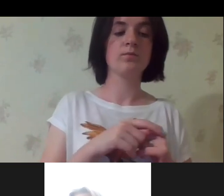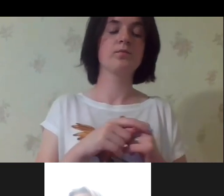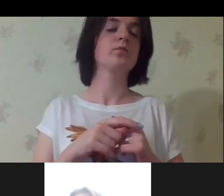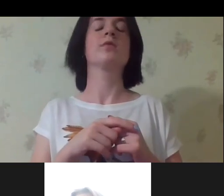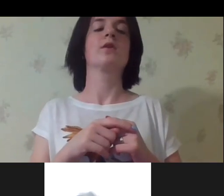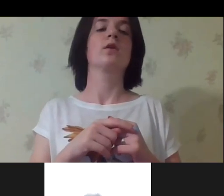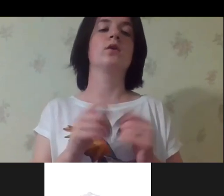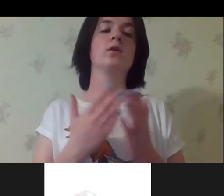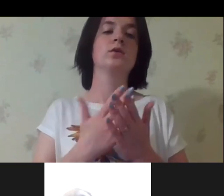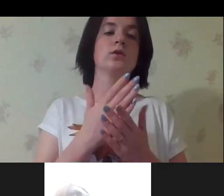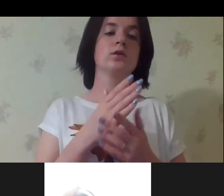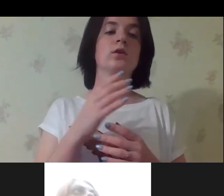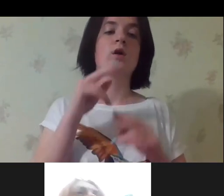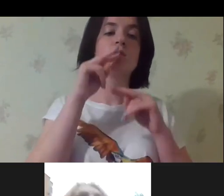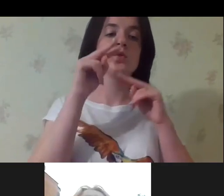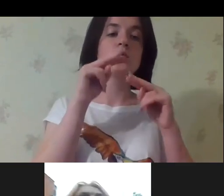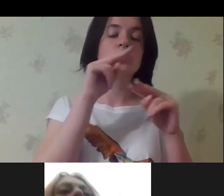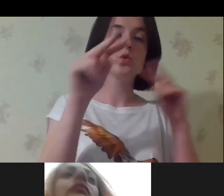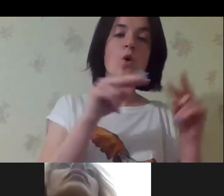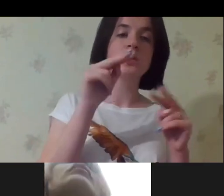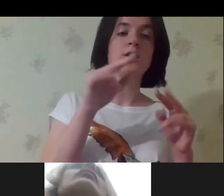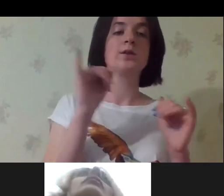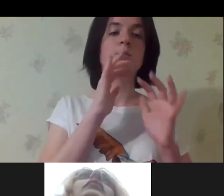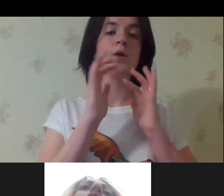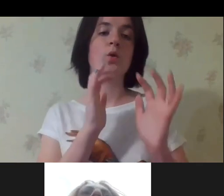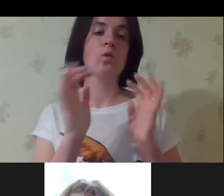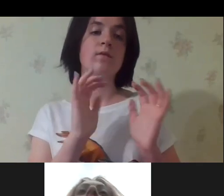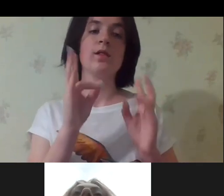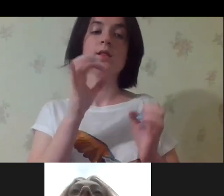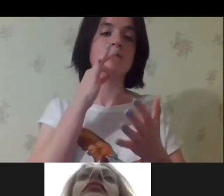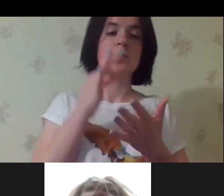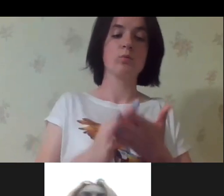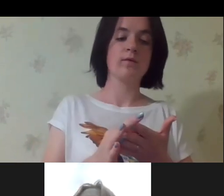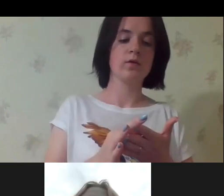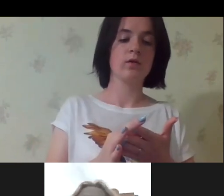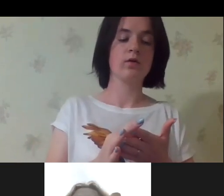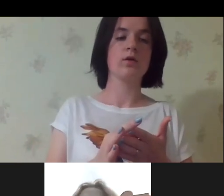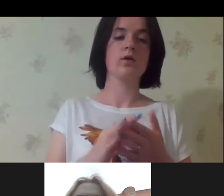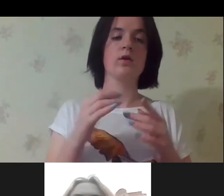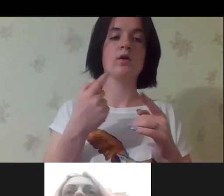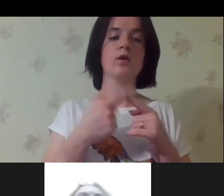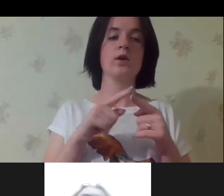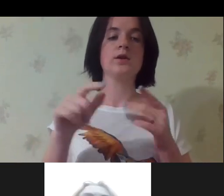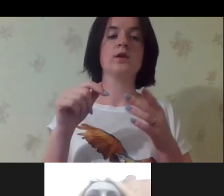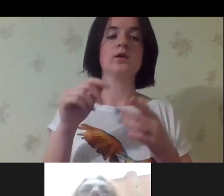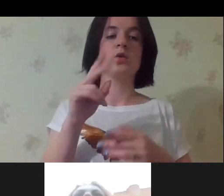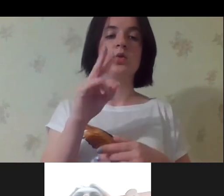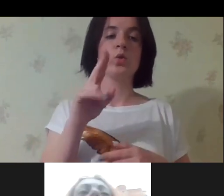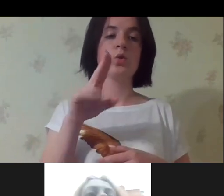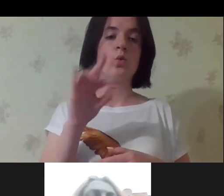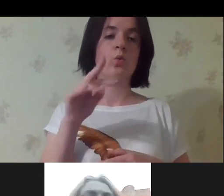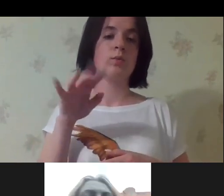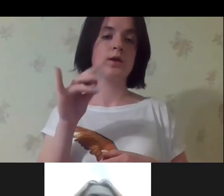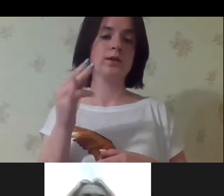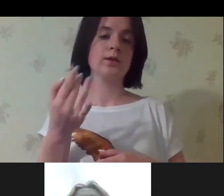with Disabilities about the institutions, about how institutional care does not mean the